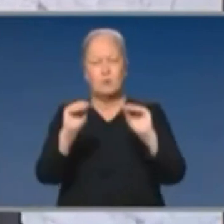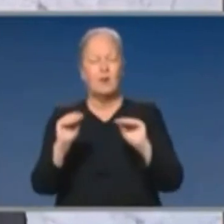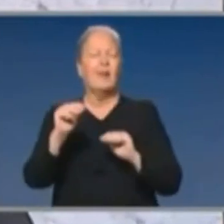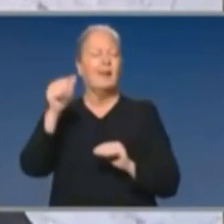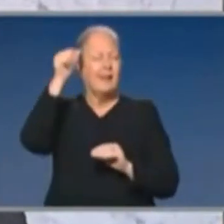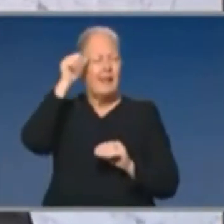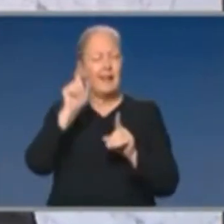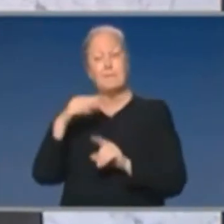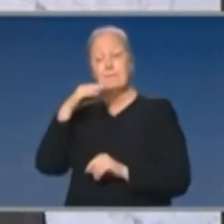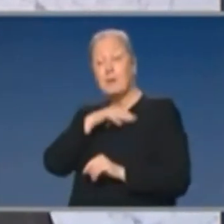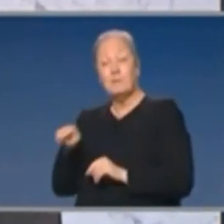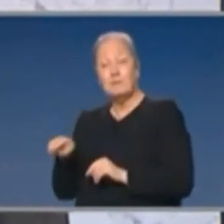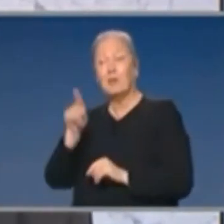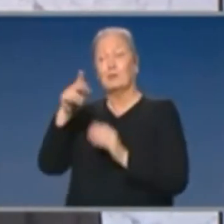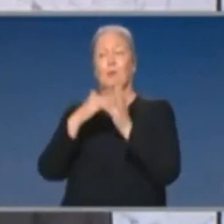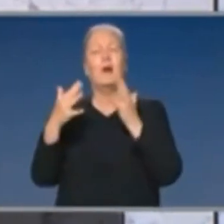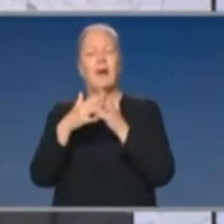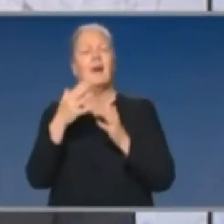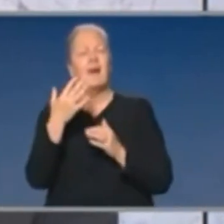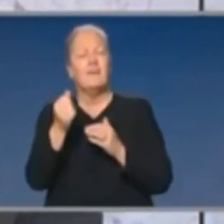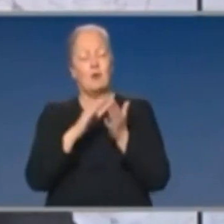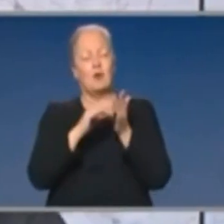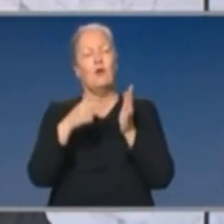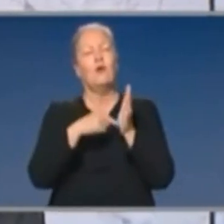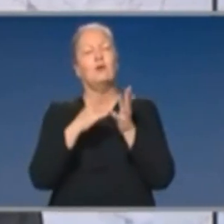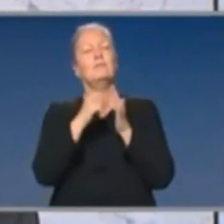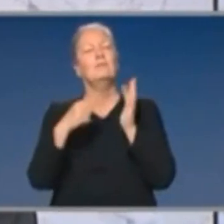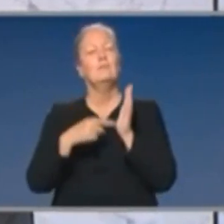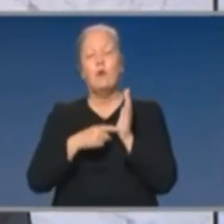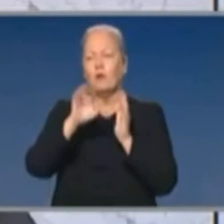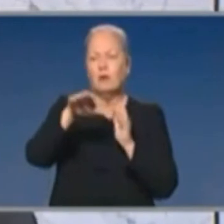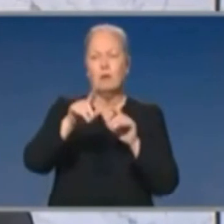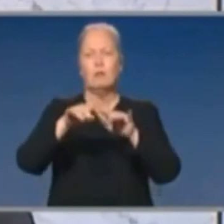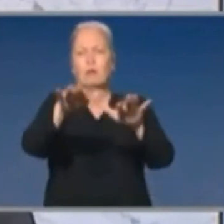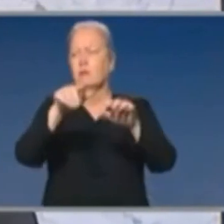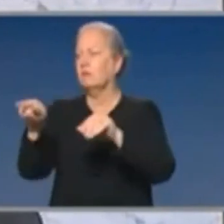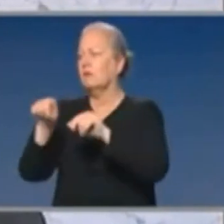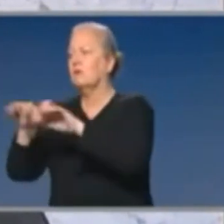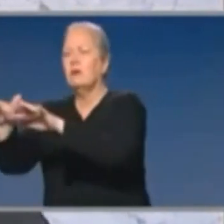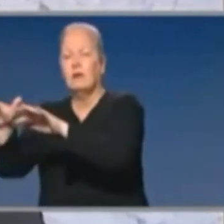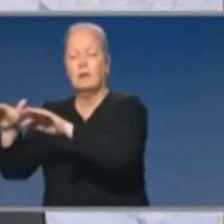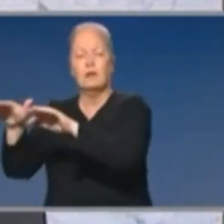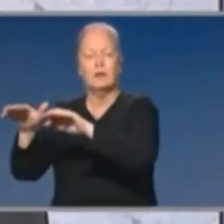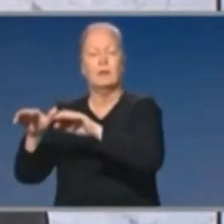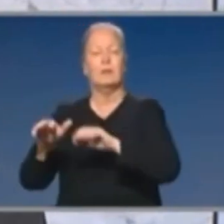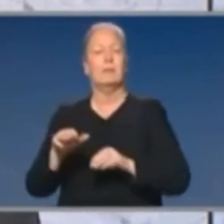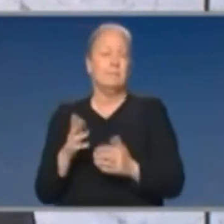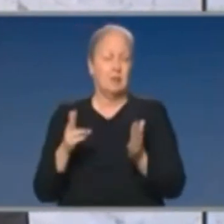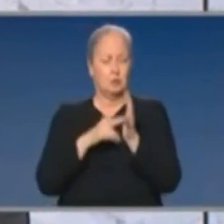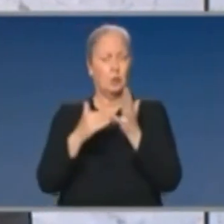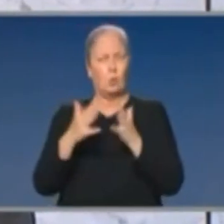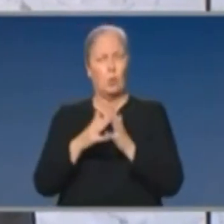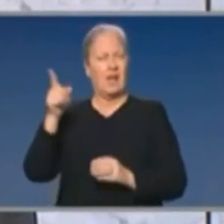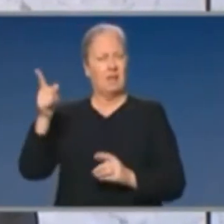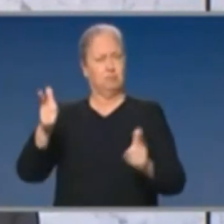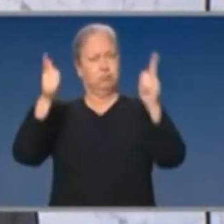as we've seen in Melbourne, well, those borders become necessary in those acute circumstances. But no one wants to get rid of those quicker than the